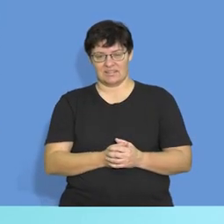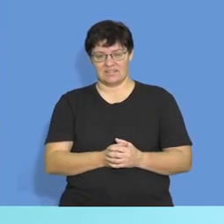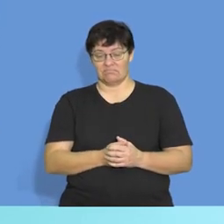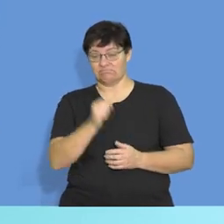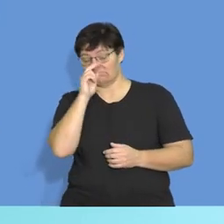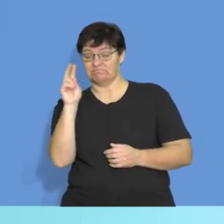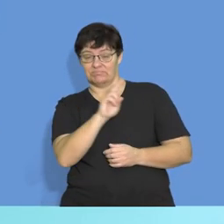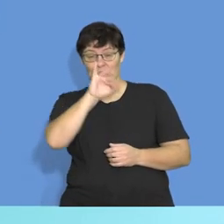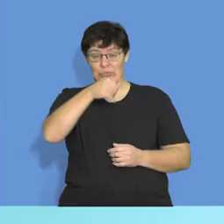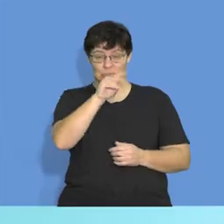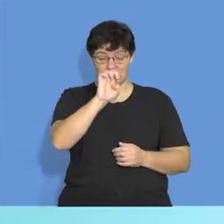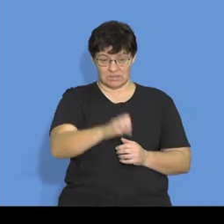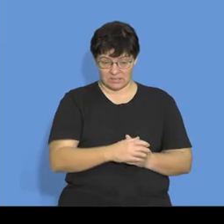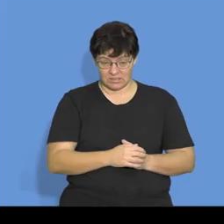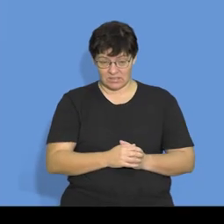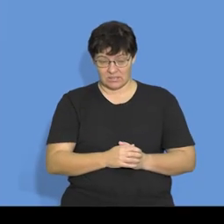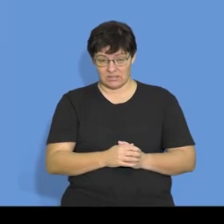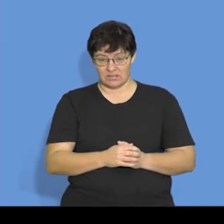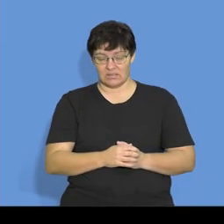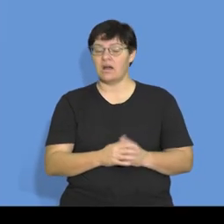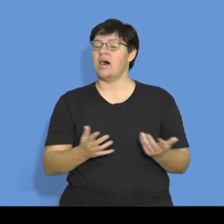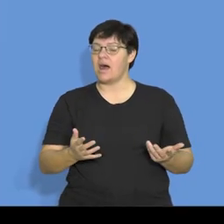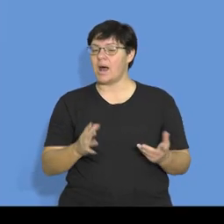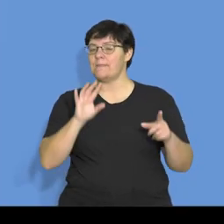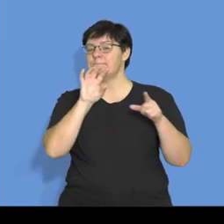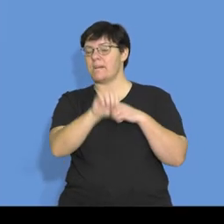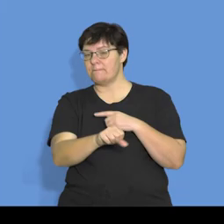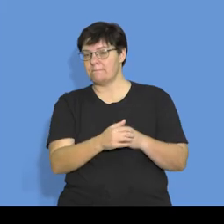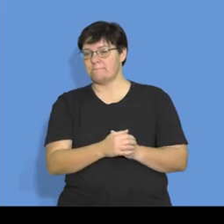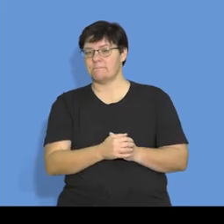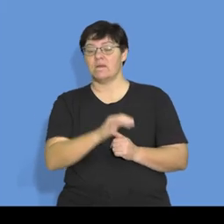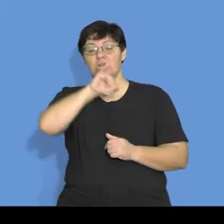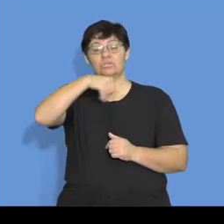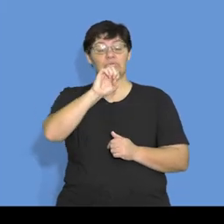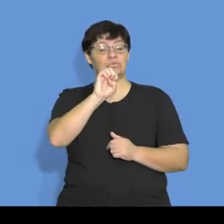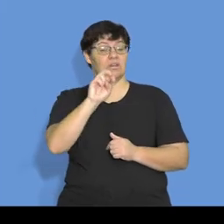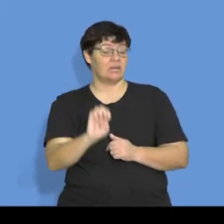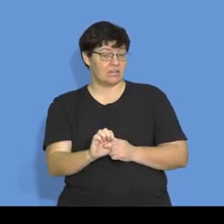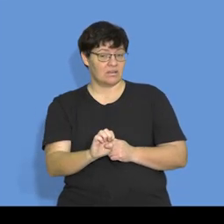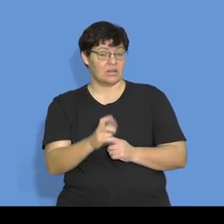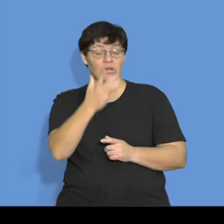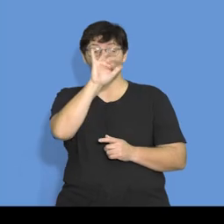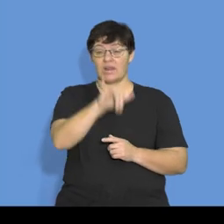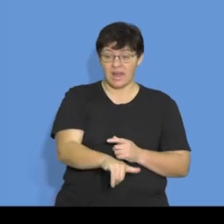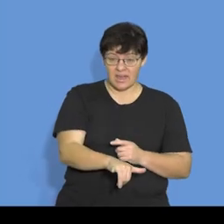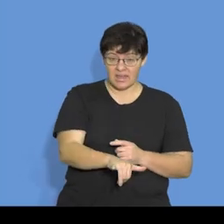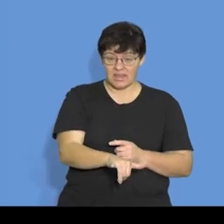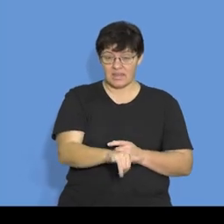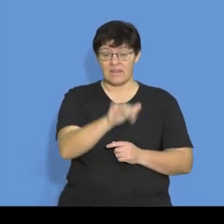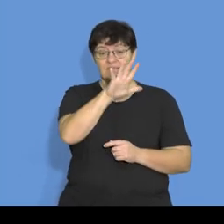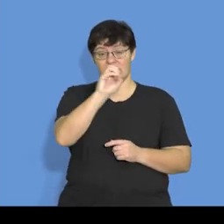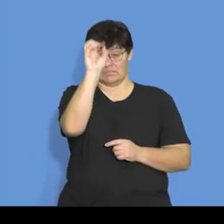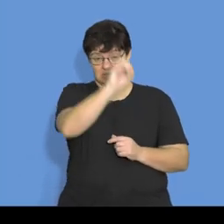now, you can clearly see that we've indicated that June, obviously we know, July will be the 50%, right?